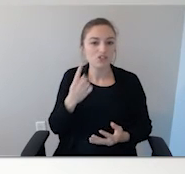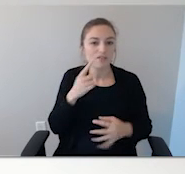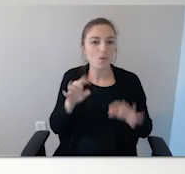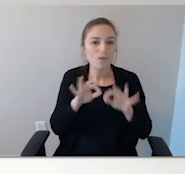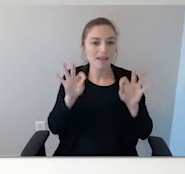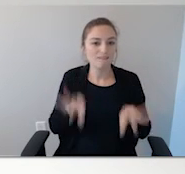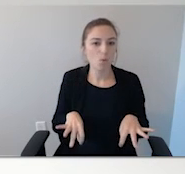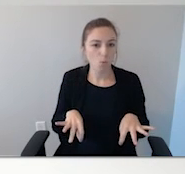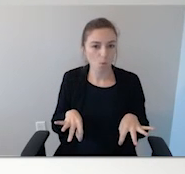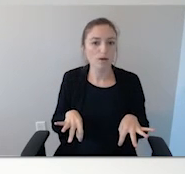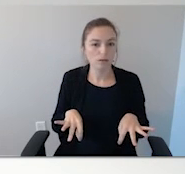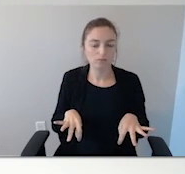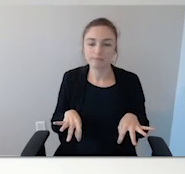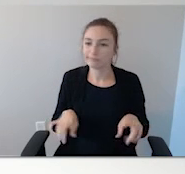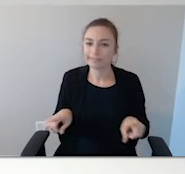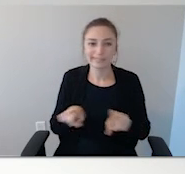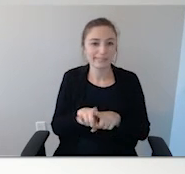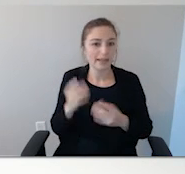contact form.